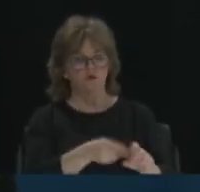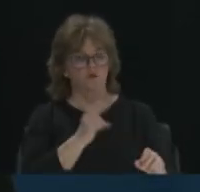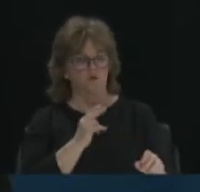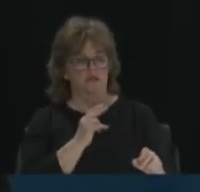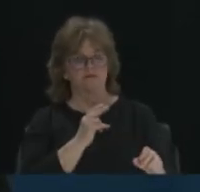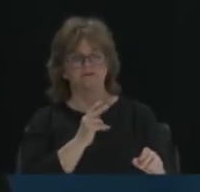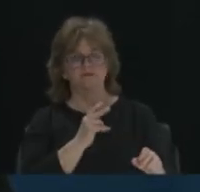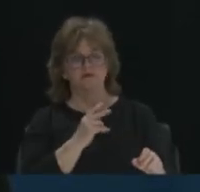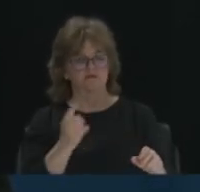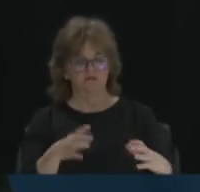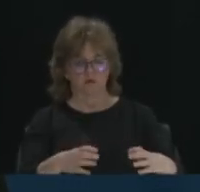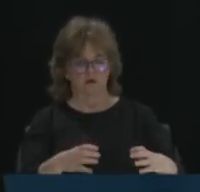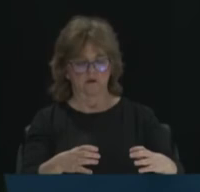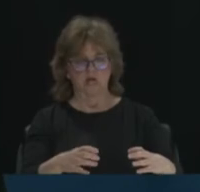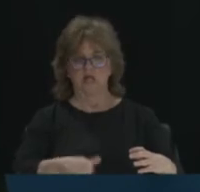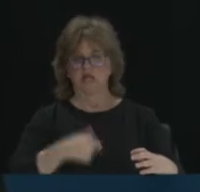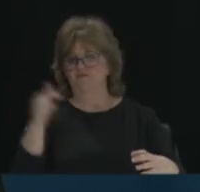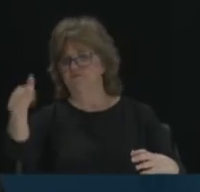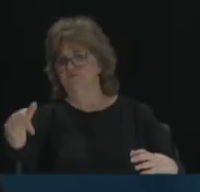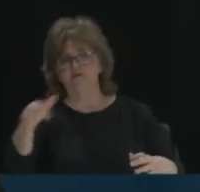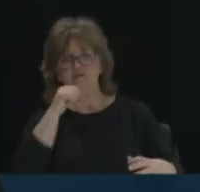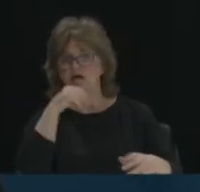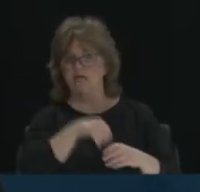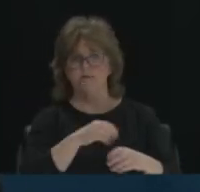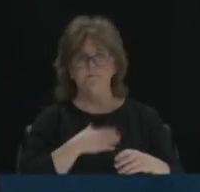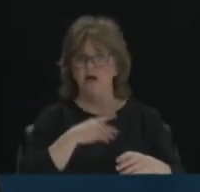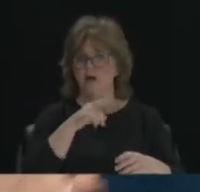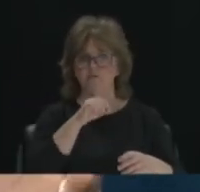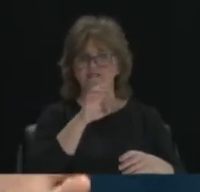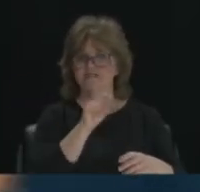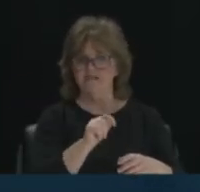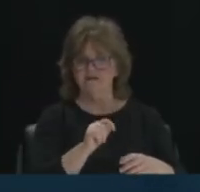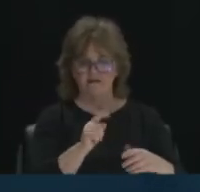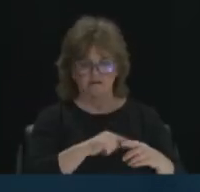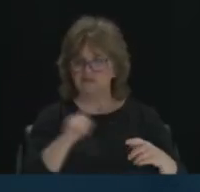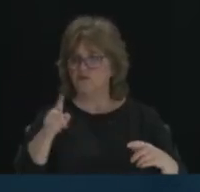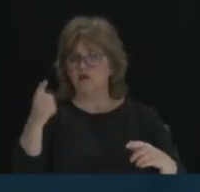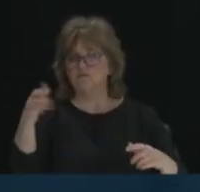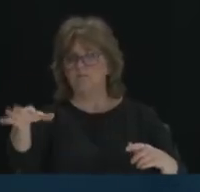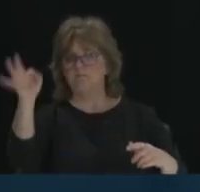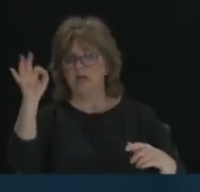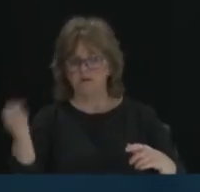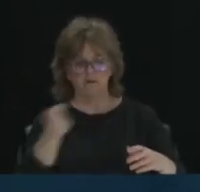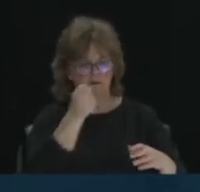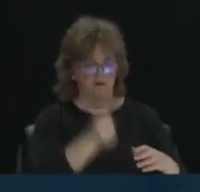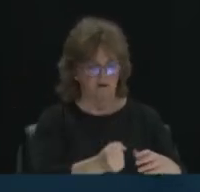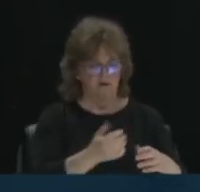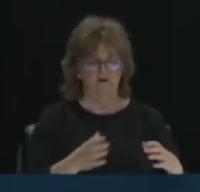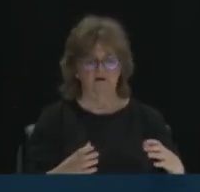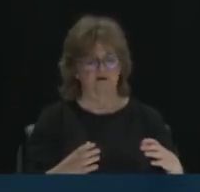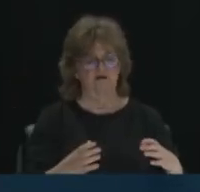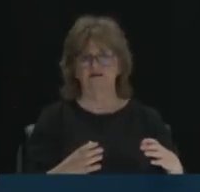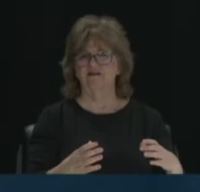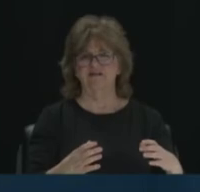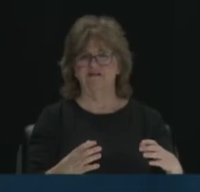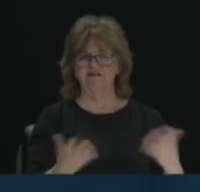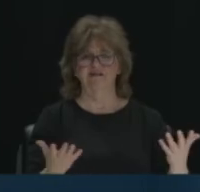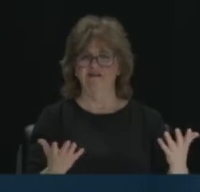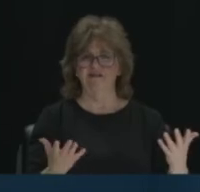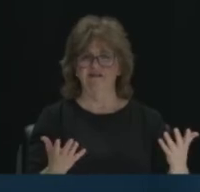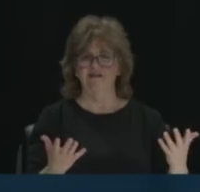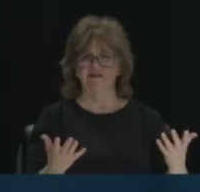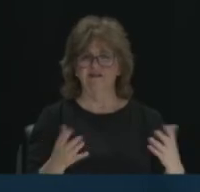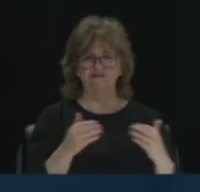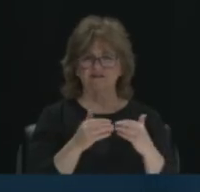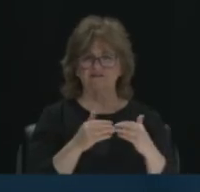live inside my precinct could be appointed by the county chair, and then all that does is sway the votes of the party. You know,